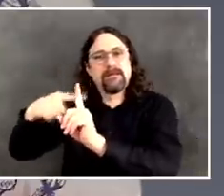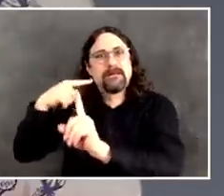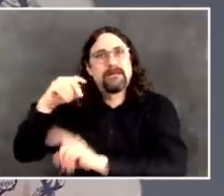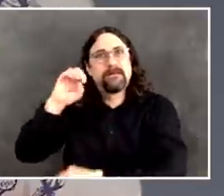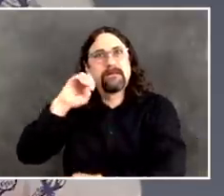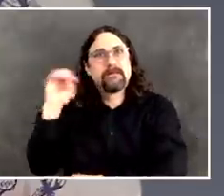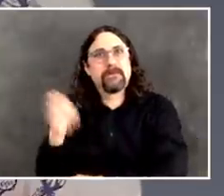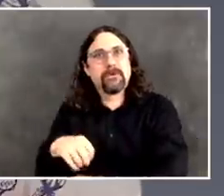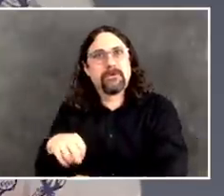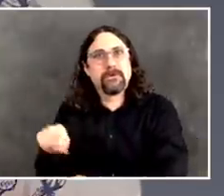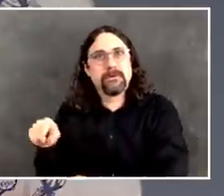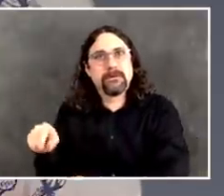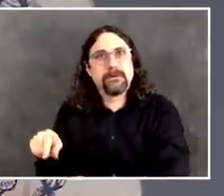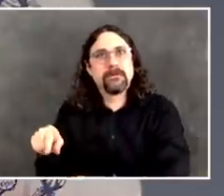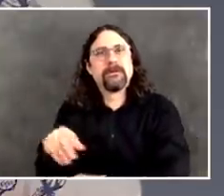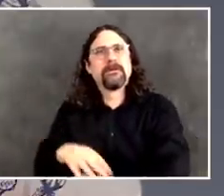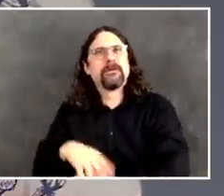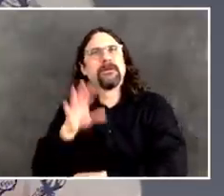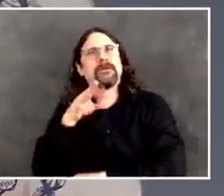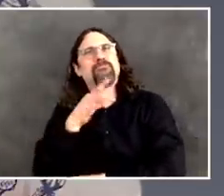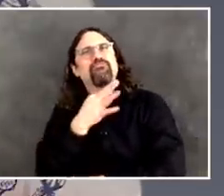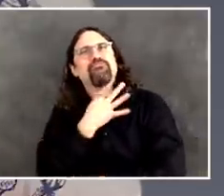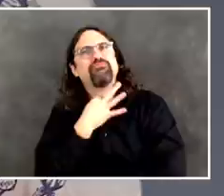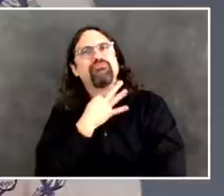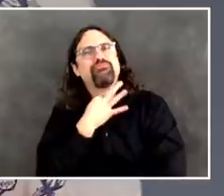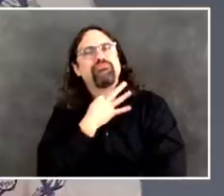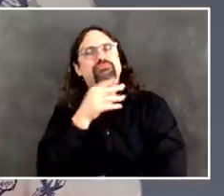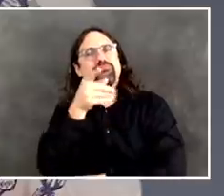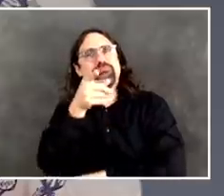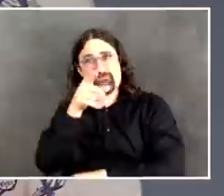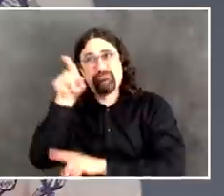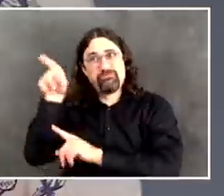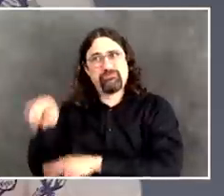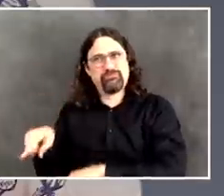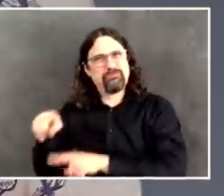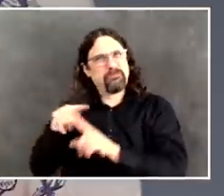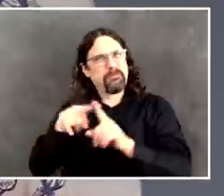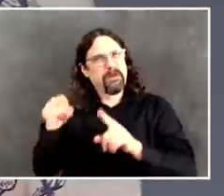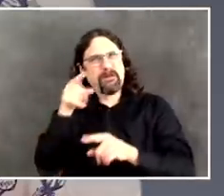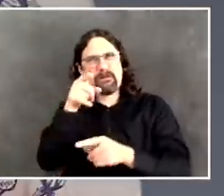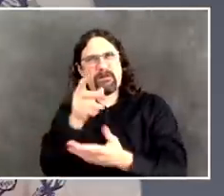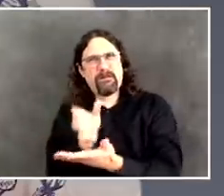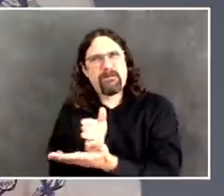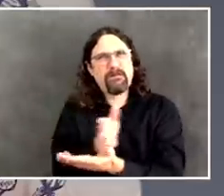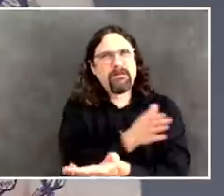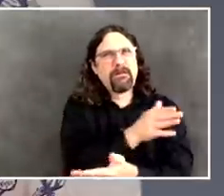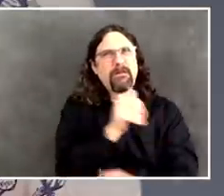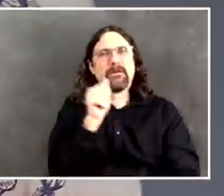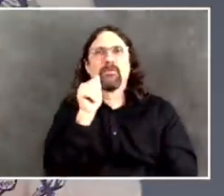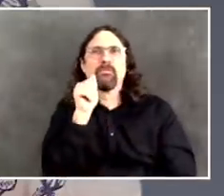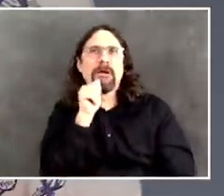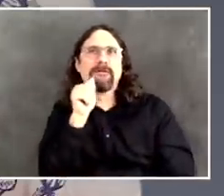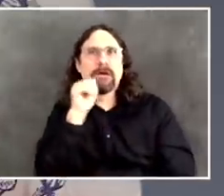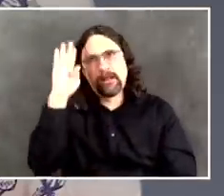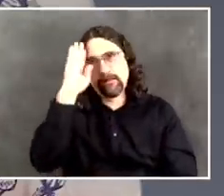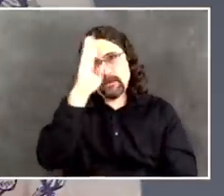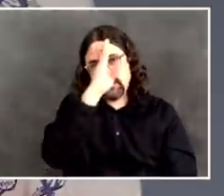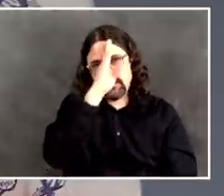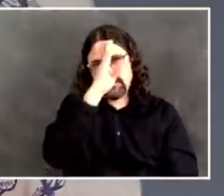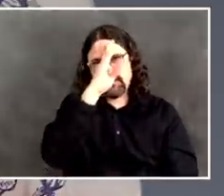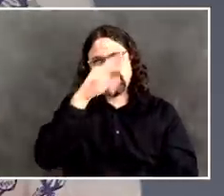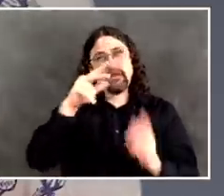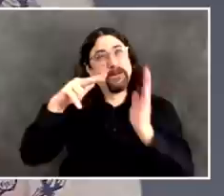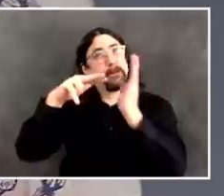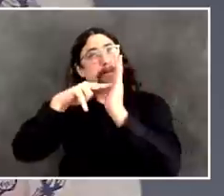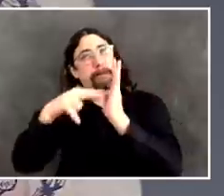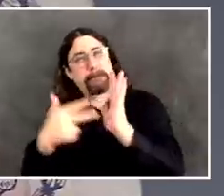an entire borough of Staten Island. Why isn't Staten Island and other private hospitals being included in at least the ICU portion of your daily